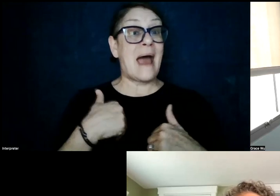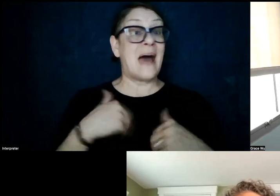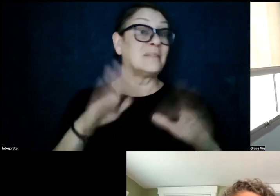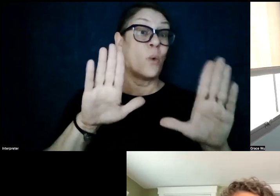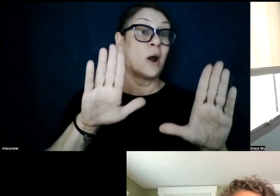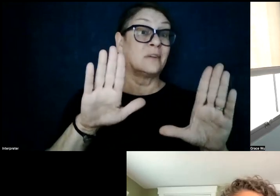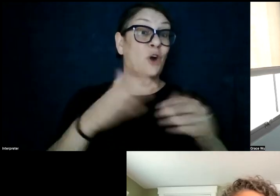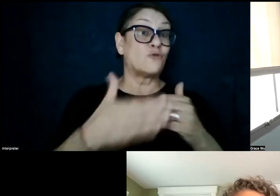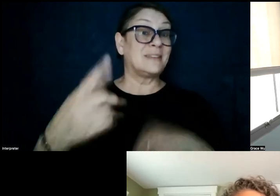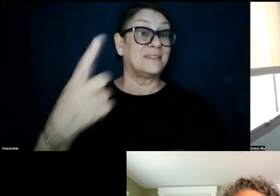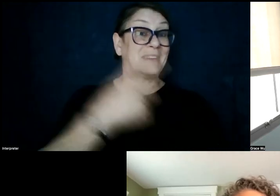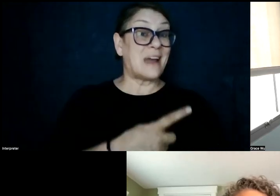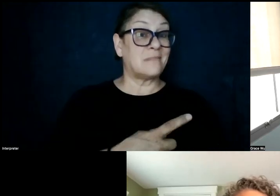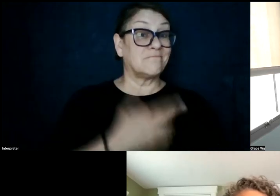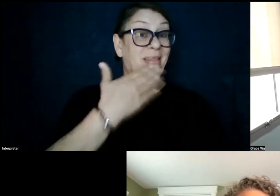wonderful rest of your day.